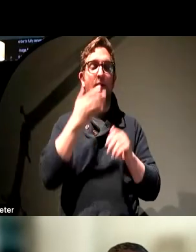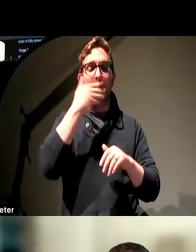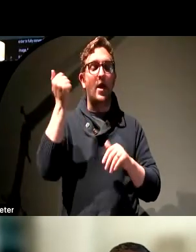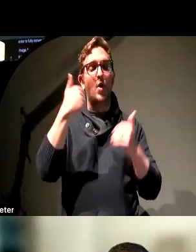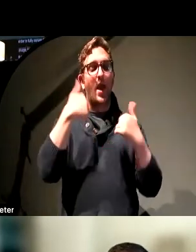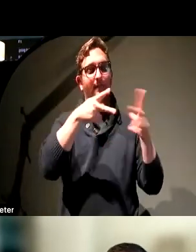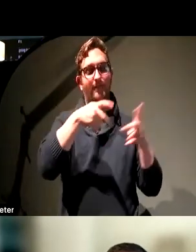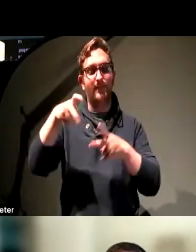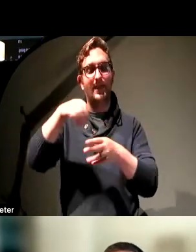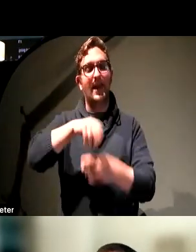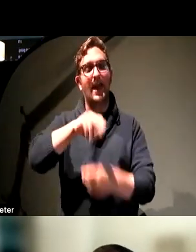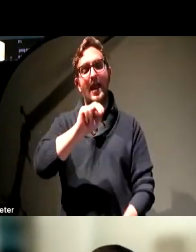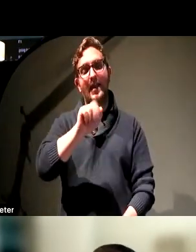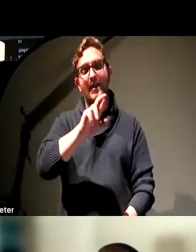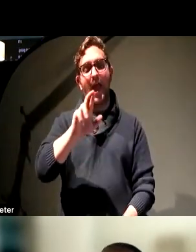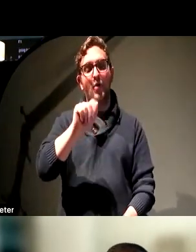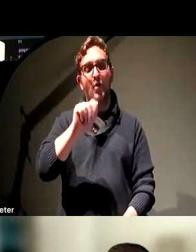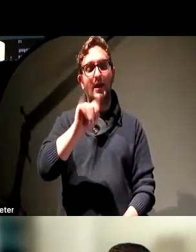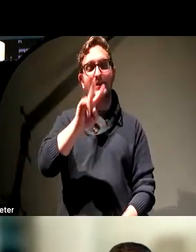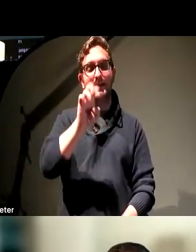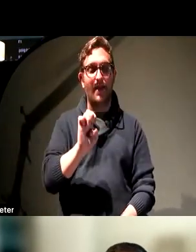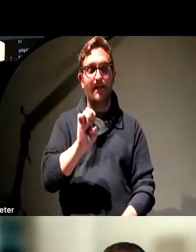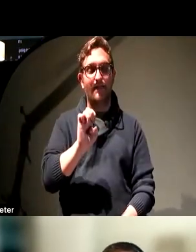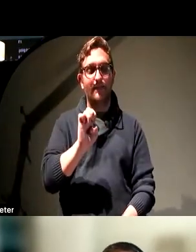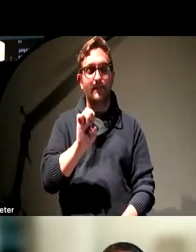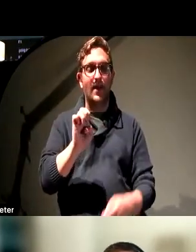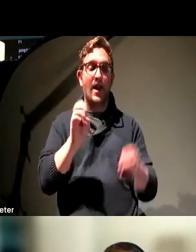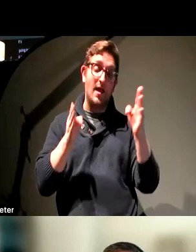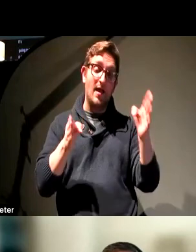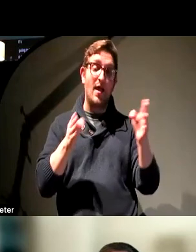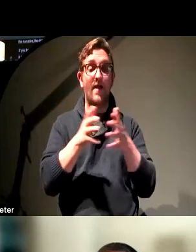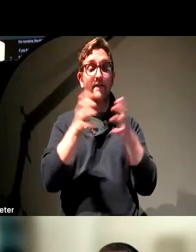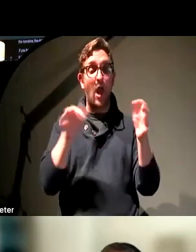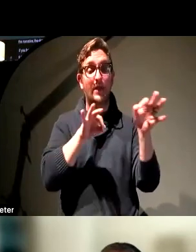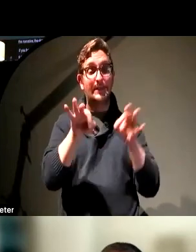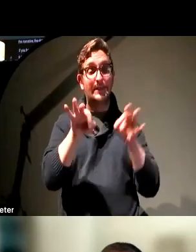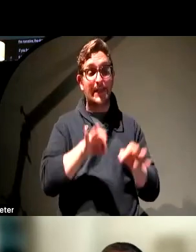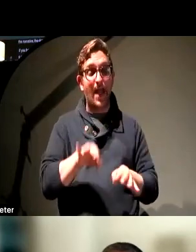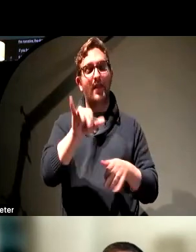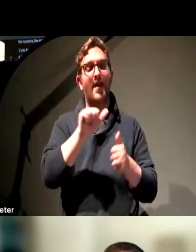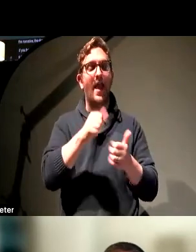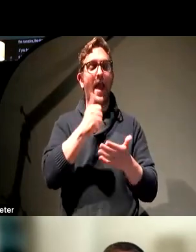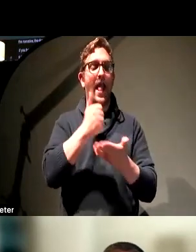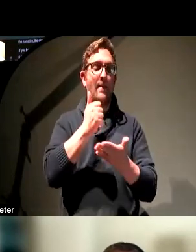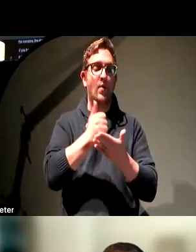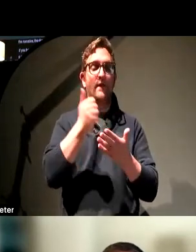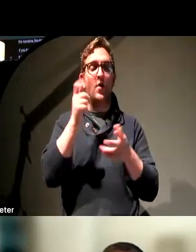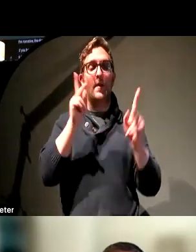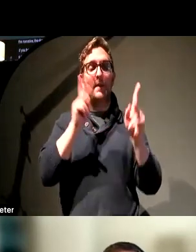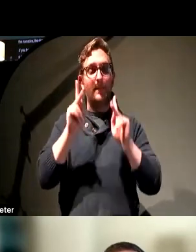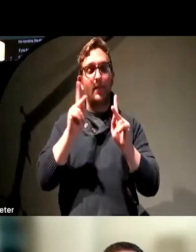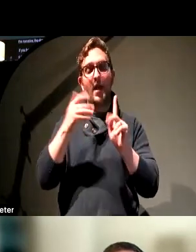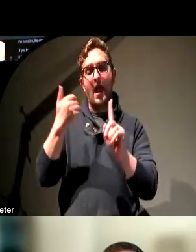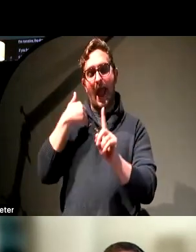If you have an image that you are describing and it's a very detailed image, then it can be helpful for people with different learning styles to have that in